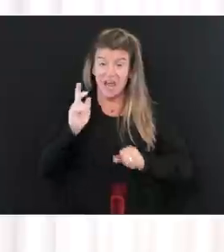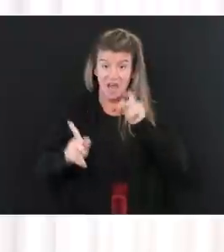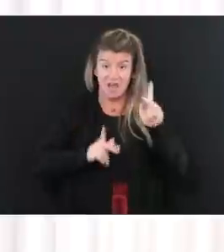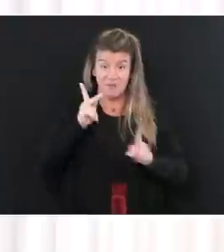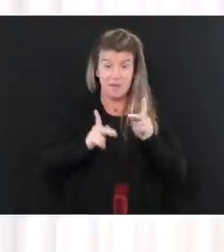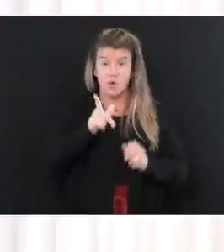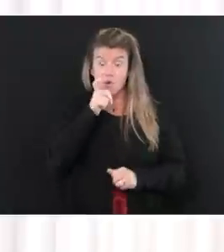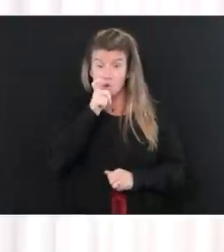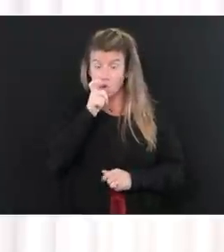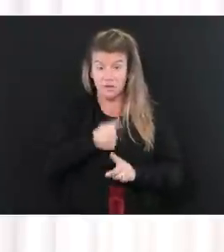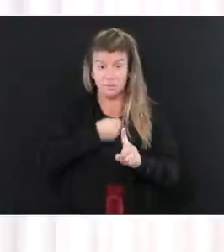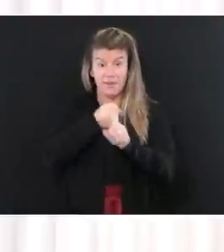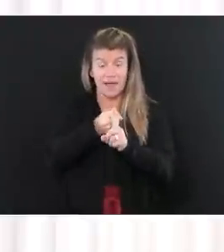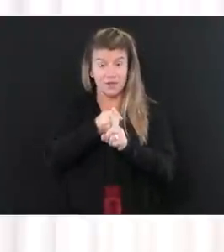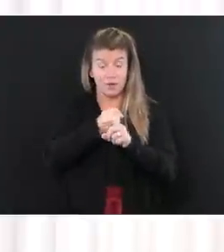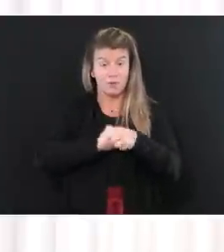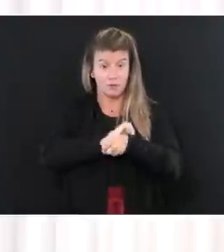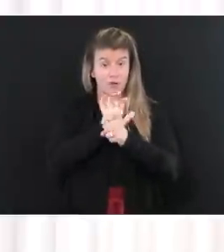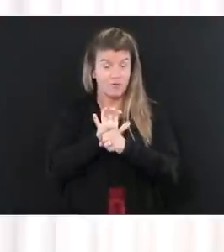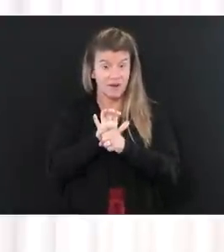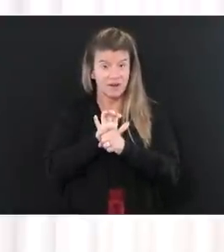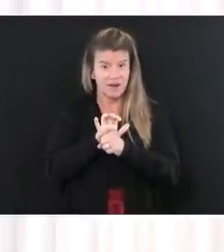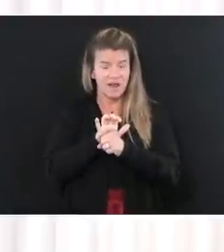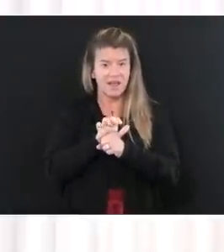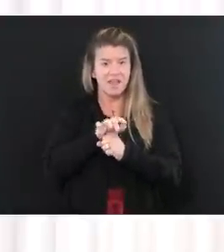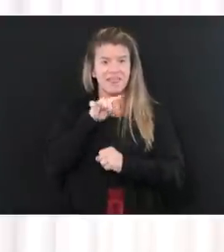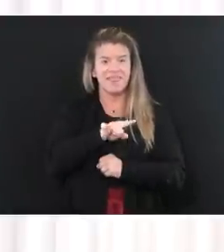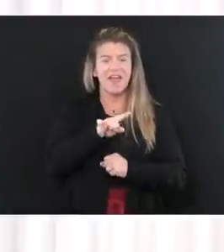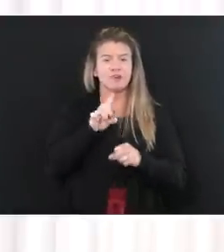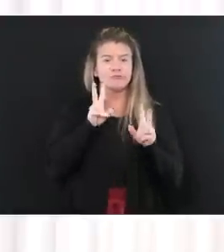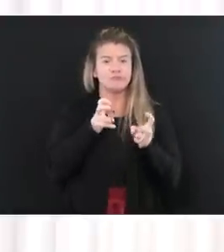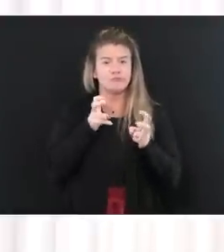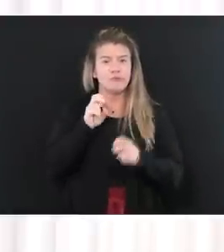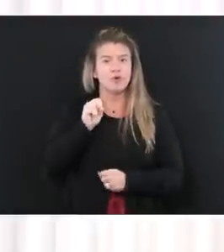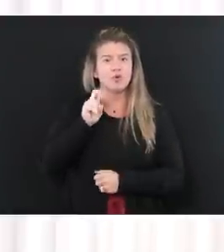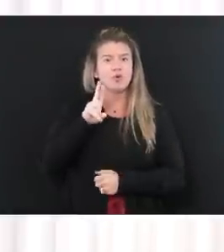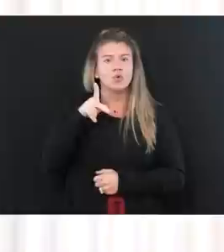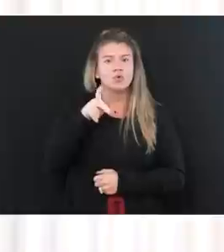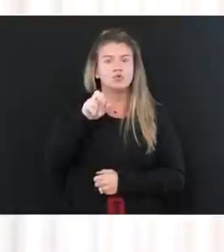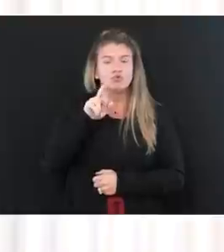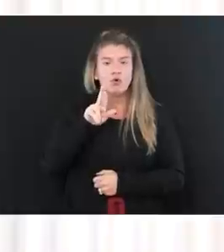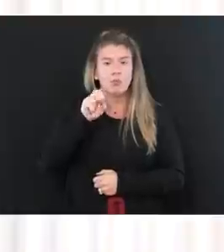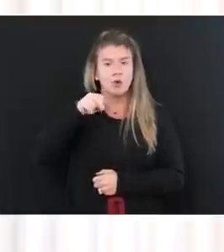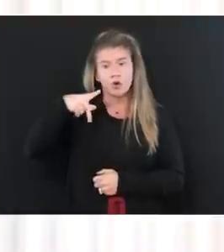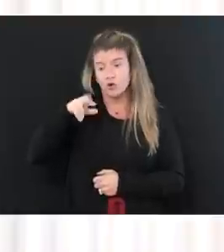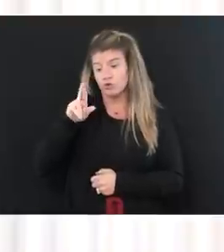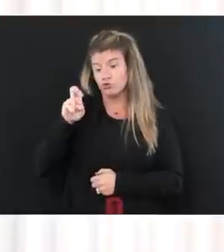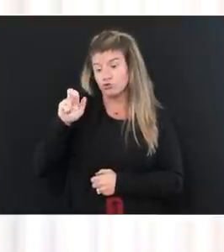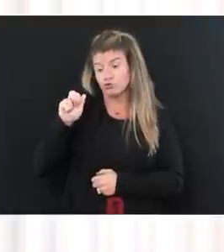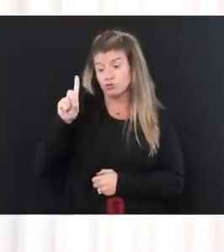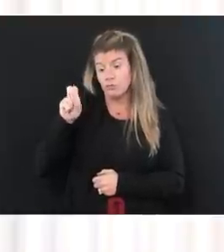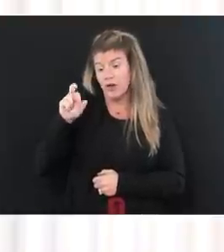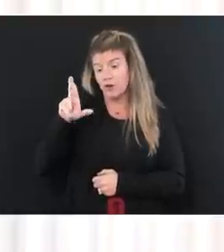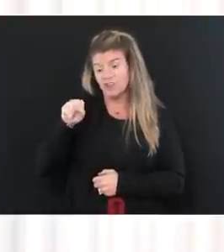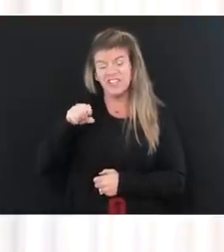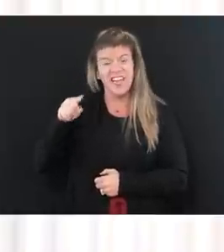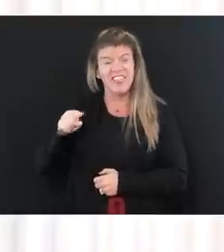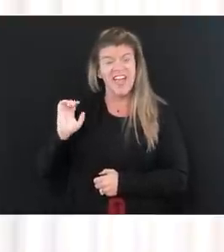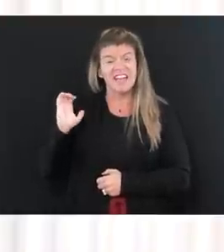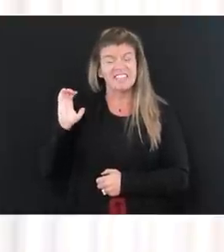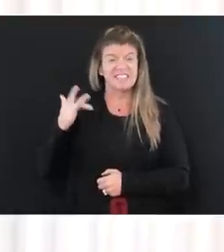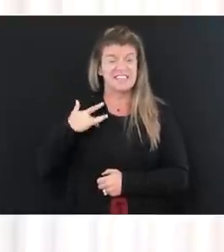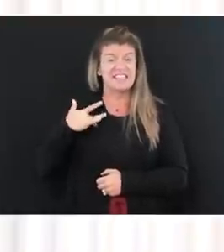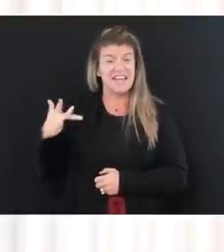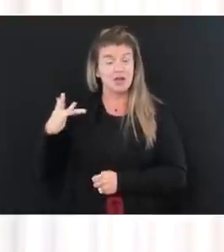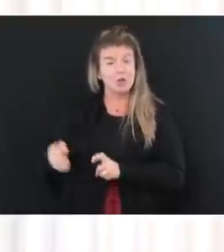COVID-19 are who we call super spreaders and tend to infect many, many other people. And according